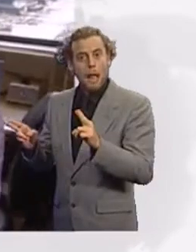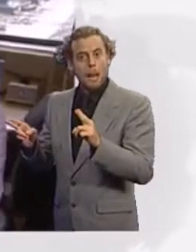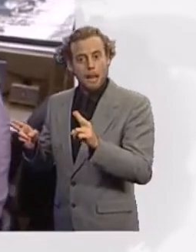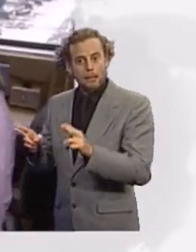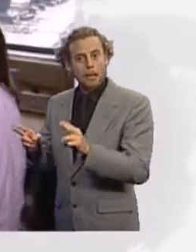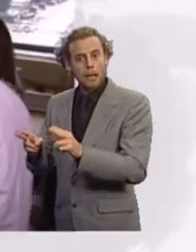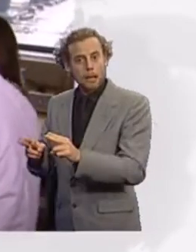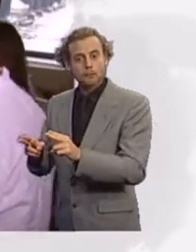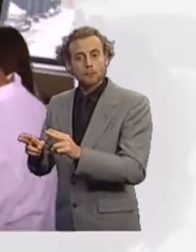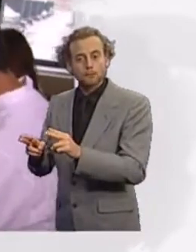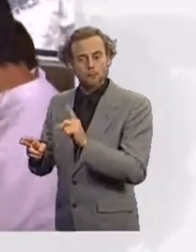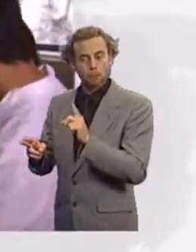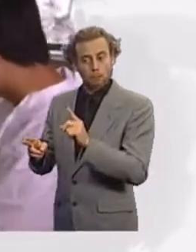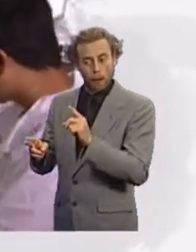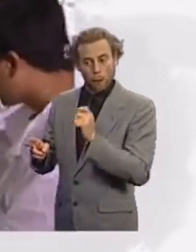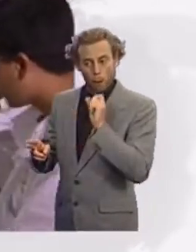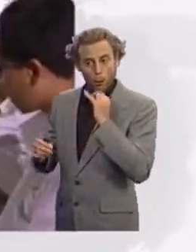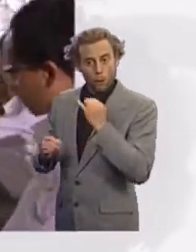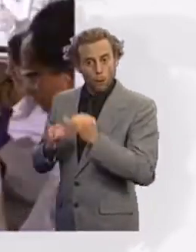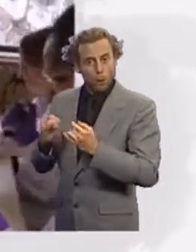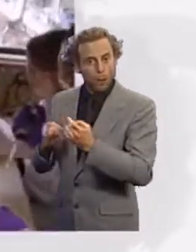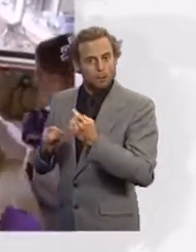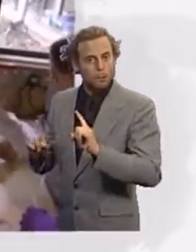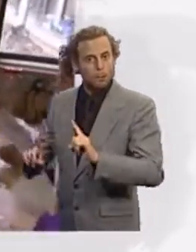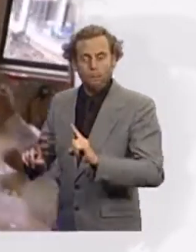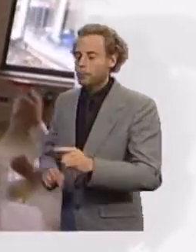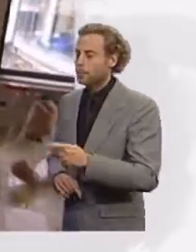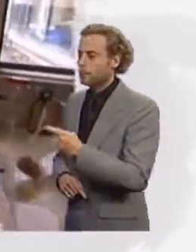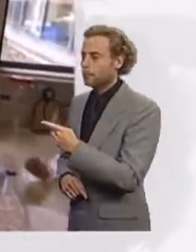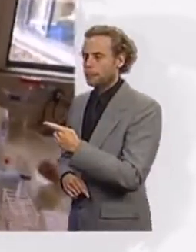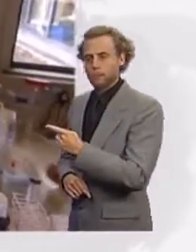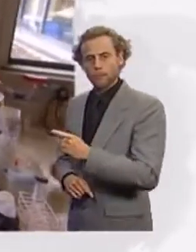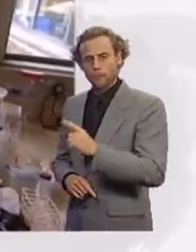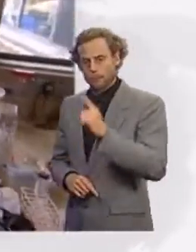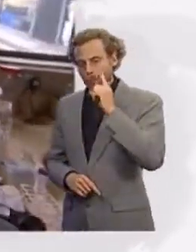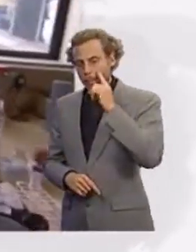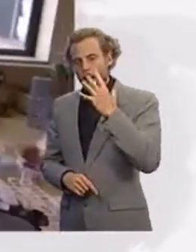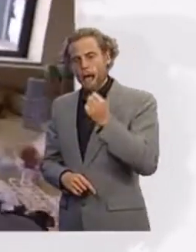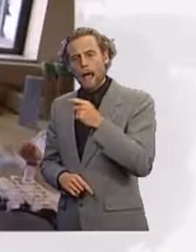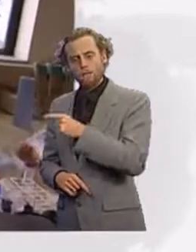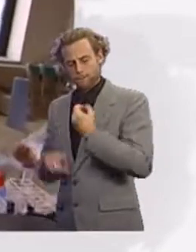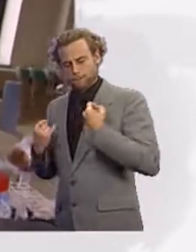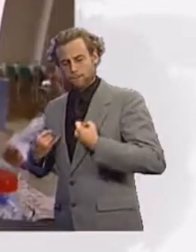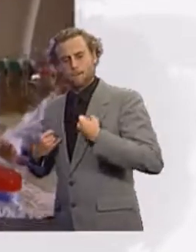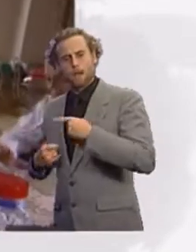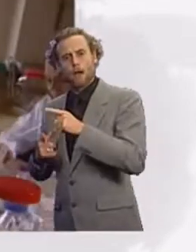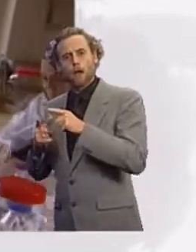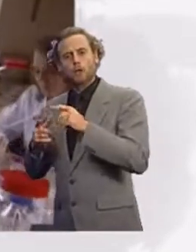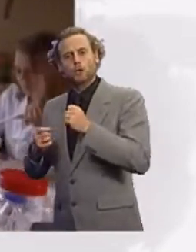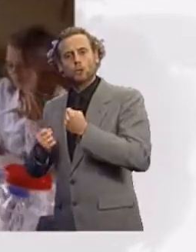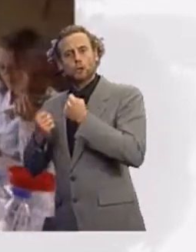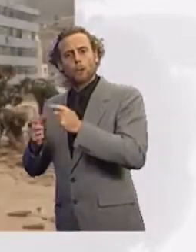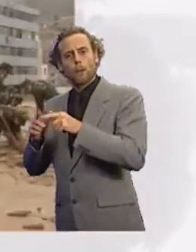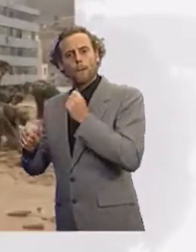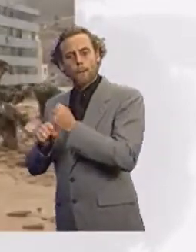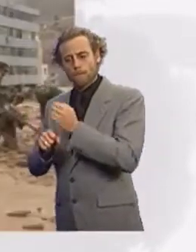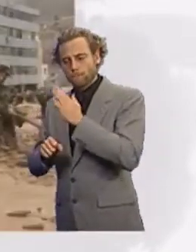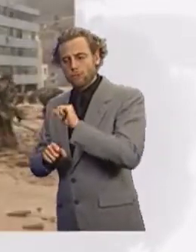It's widespread in India and Pakistan, the superbug that has entered Britain's hospitals and is alarming scientists.